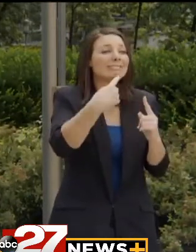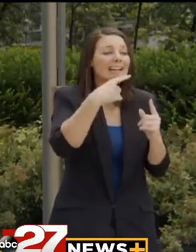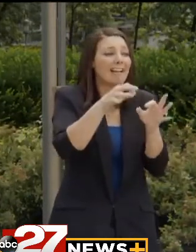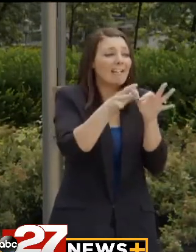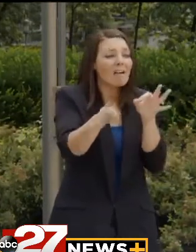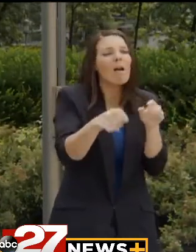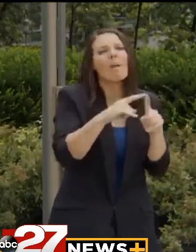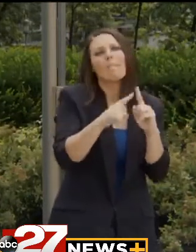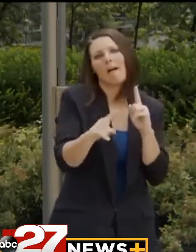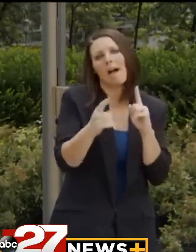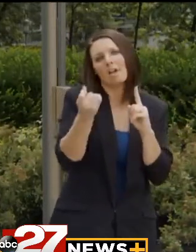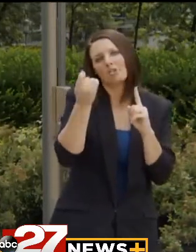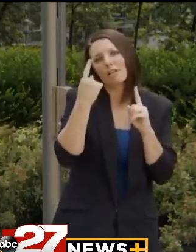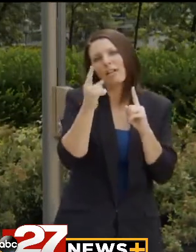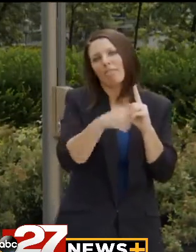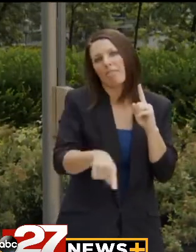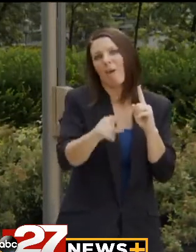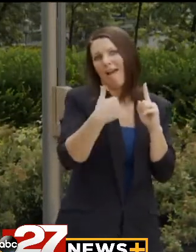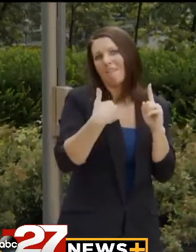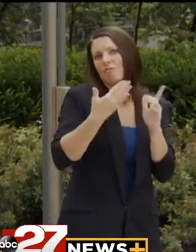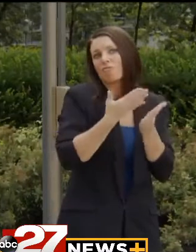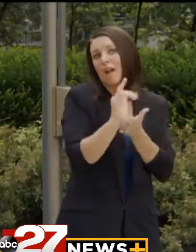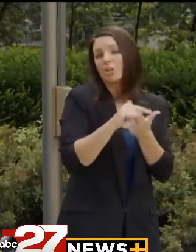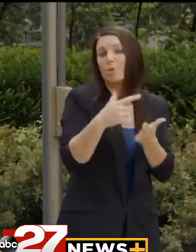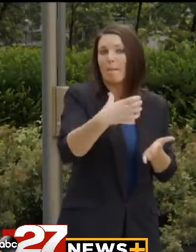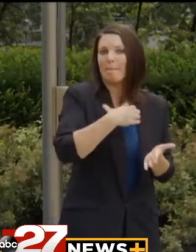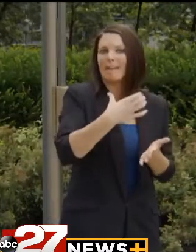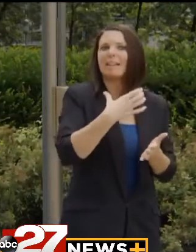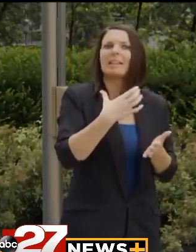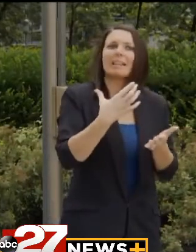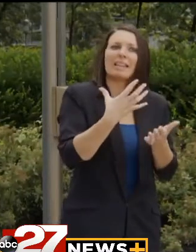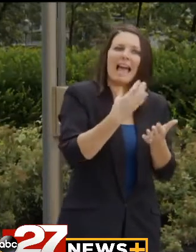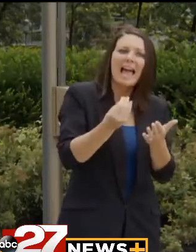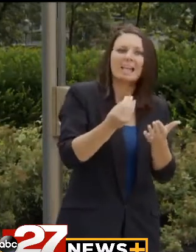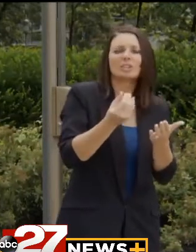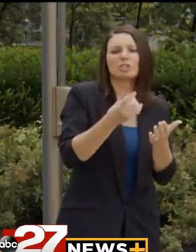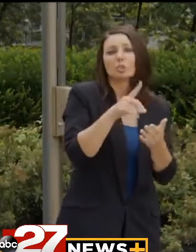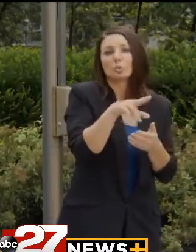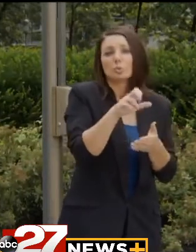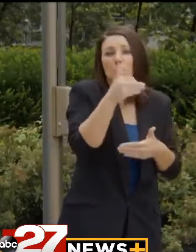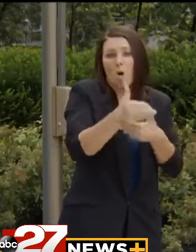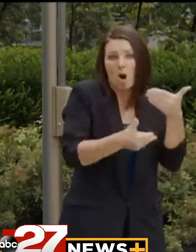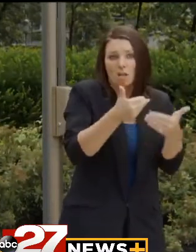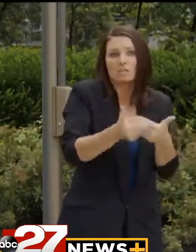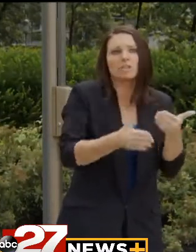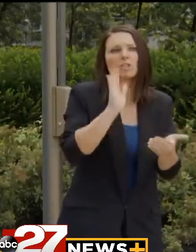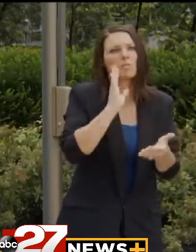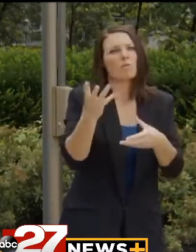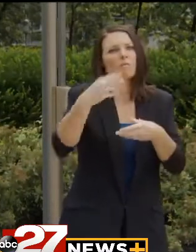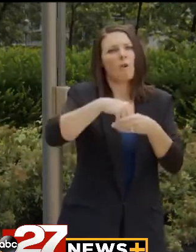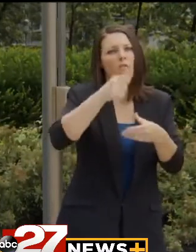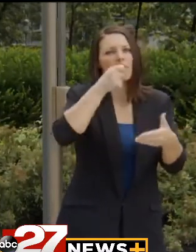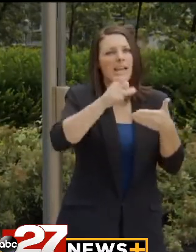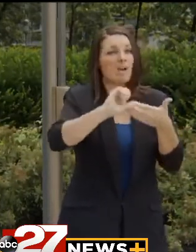my understanding is that they do have the right to appeal and to due process. And those reasons should be contained in that letter.